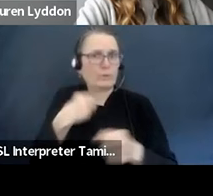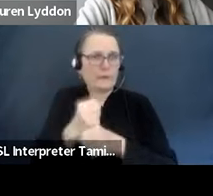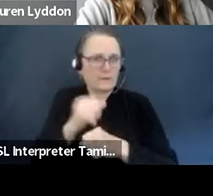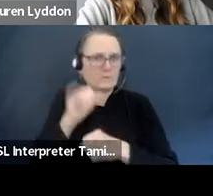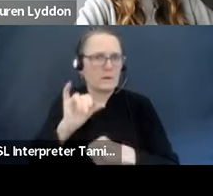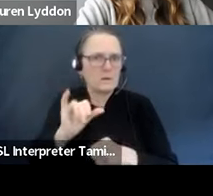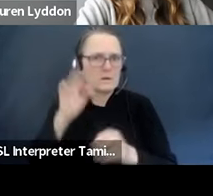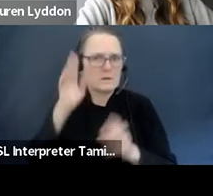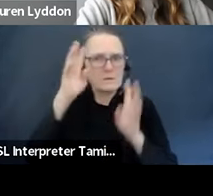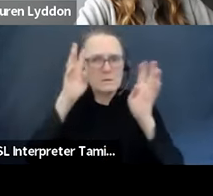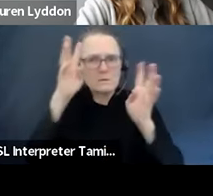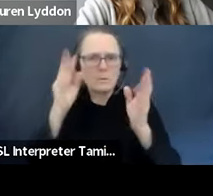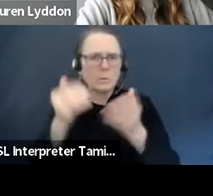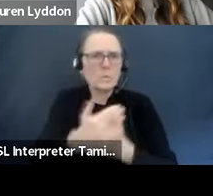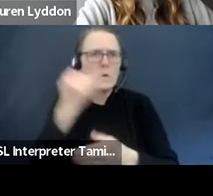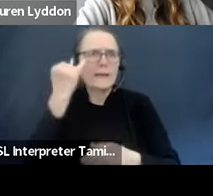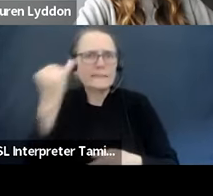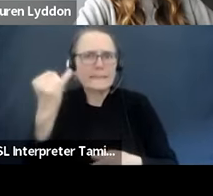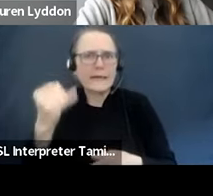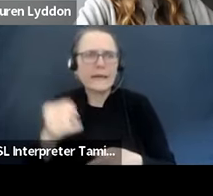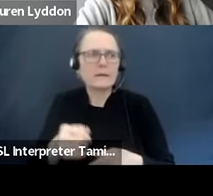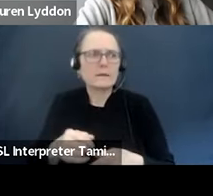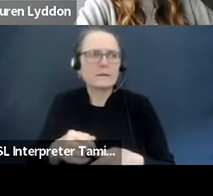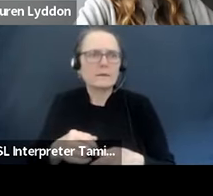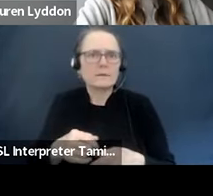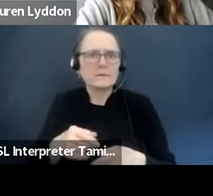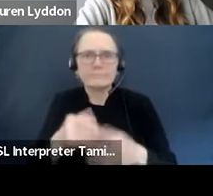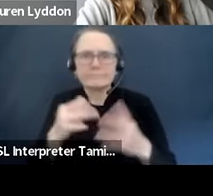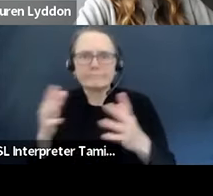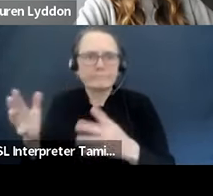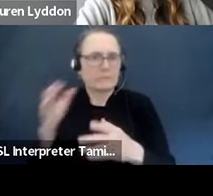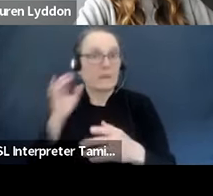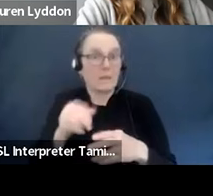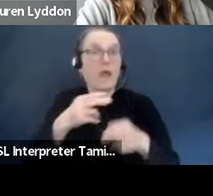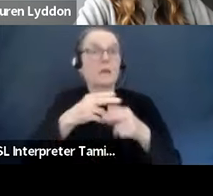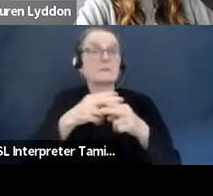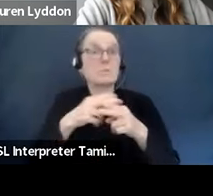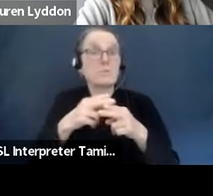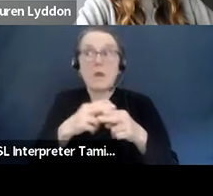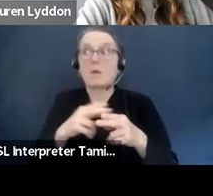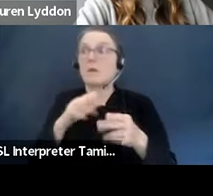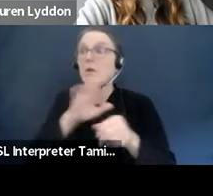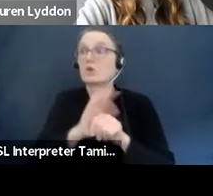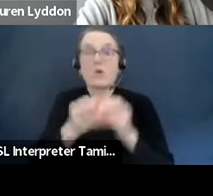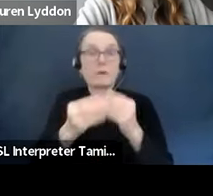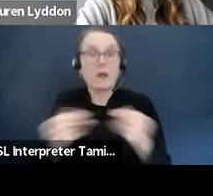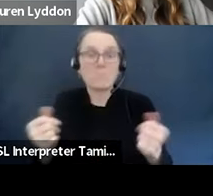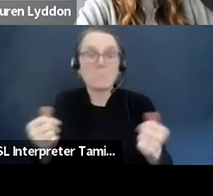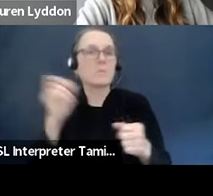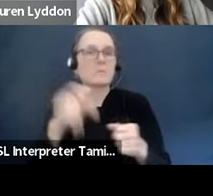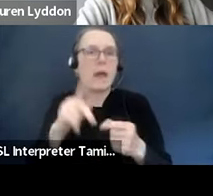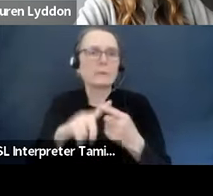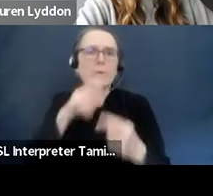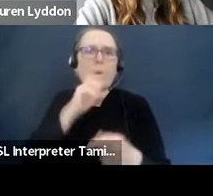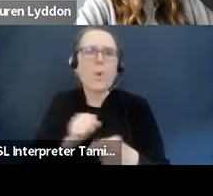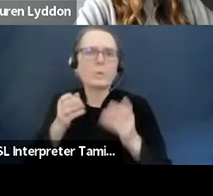not just a temporary structure, but an ongoing one. We have to be reading the data as it's